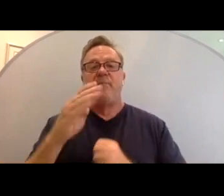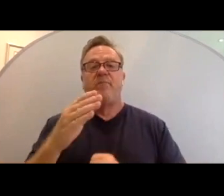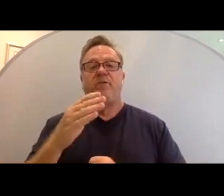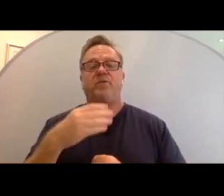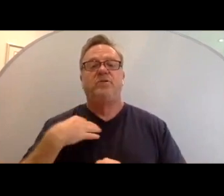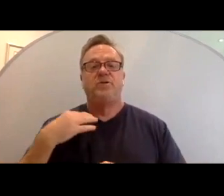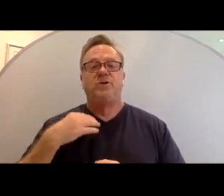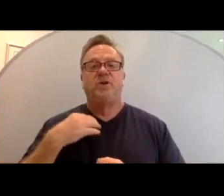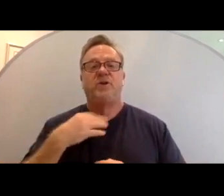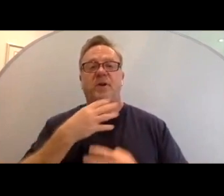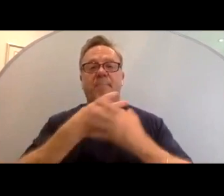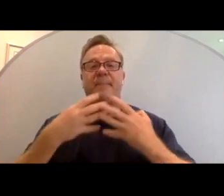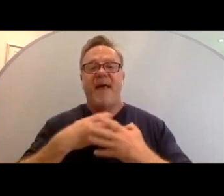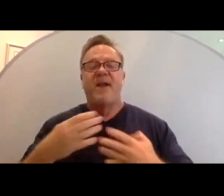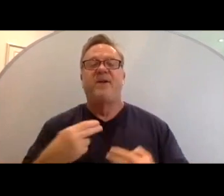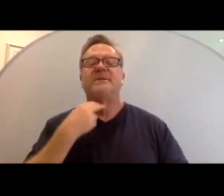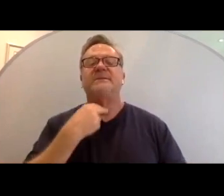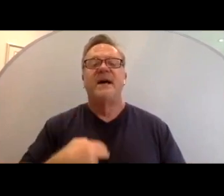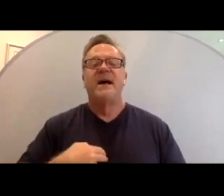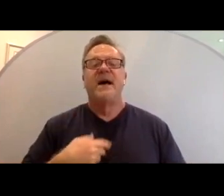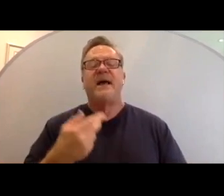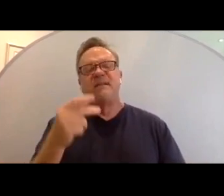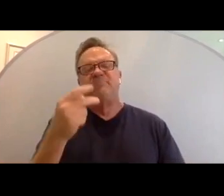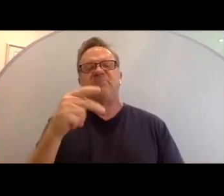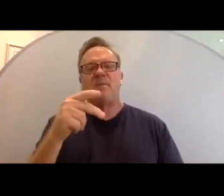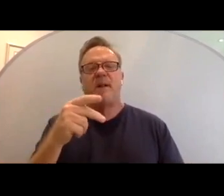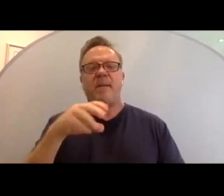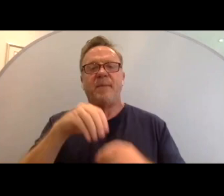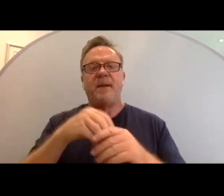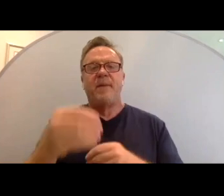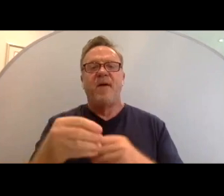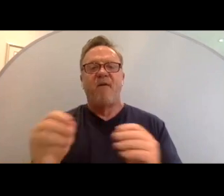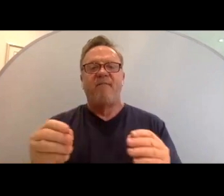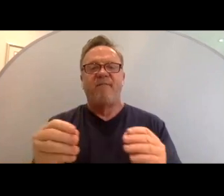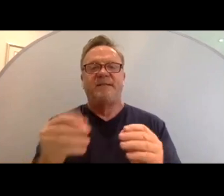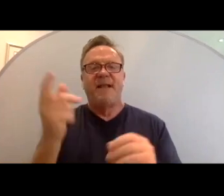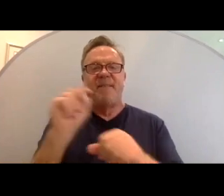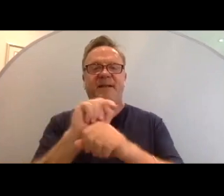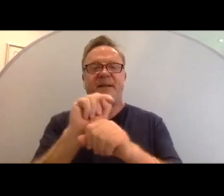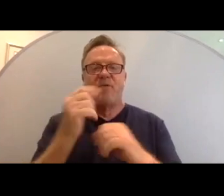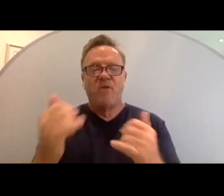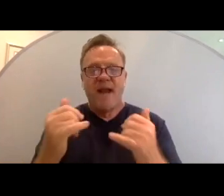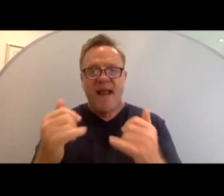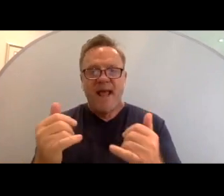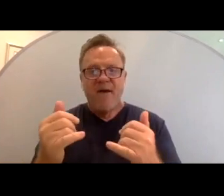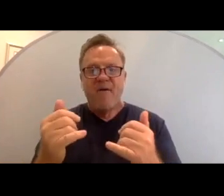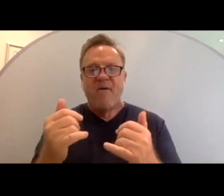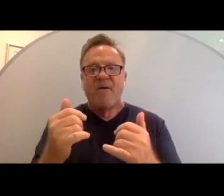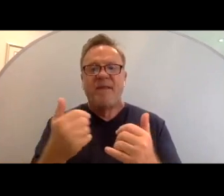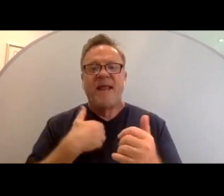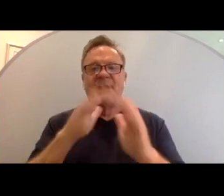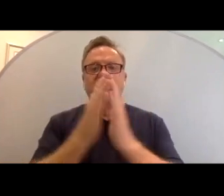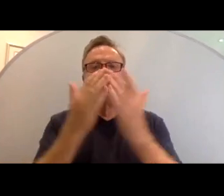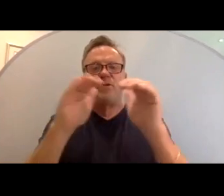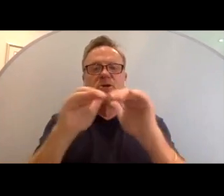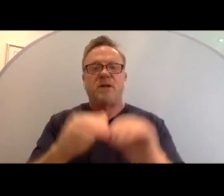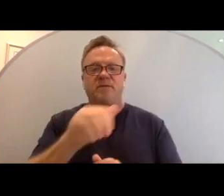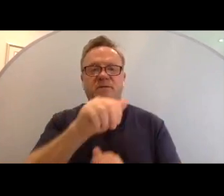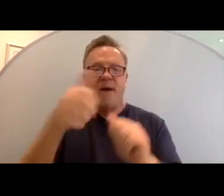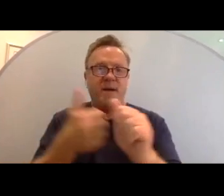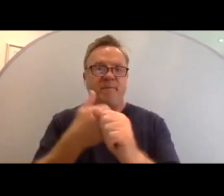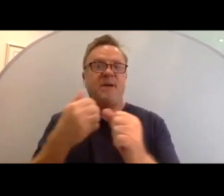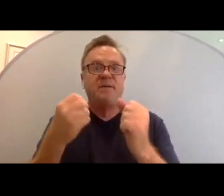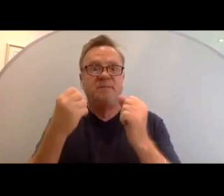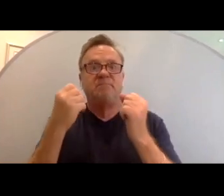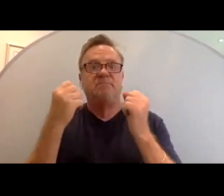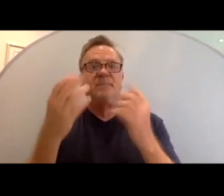patterned necktie and shades of purple. I'm in my office at the temple right now, which has bookshelves behind me and quite a bit